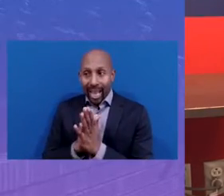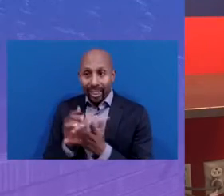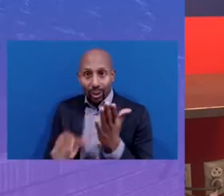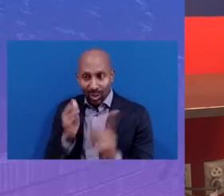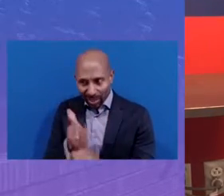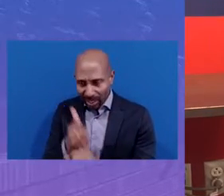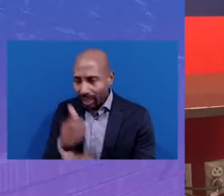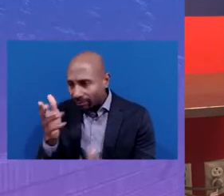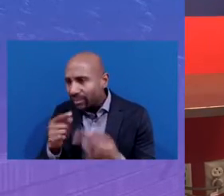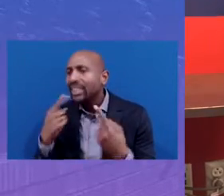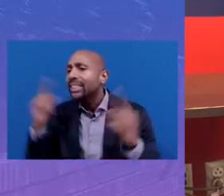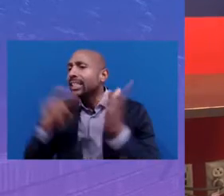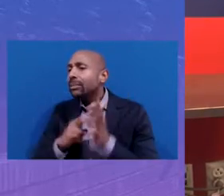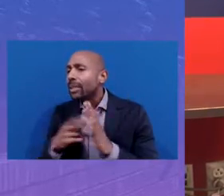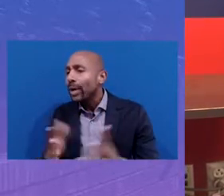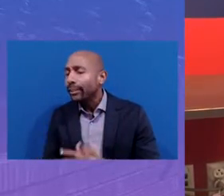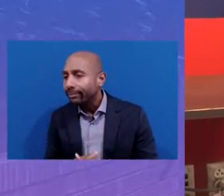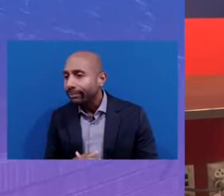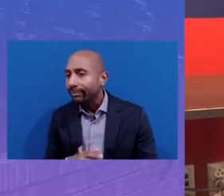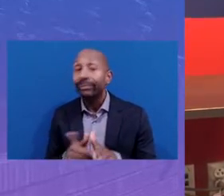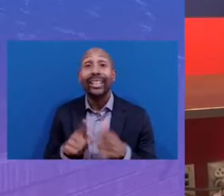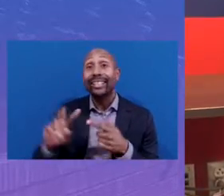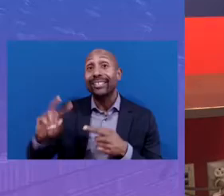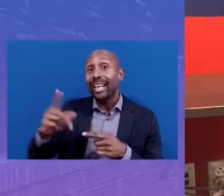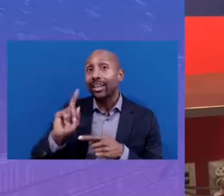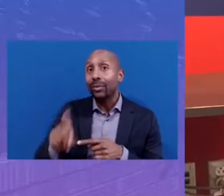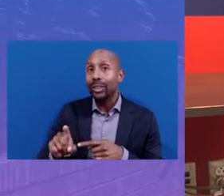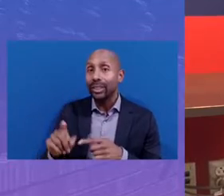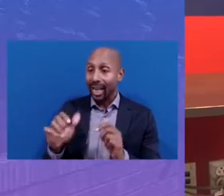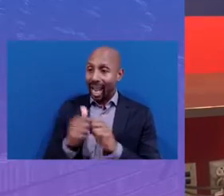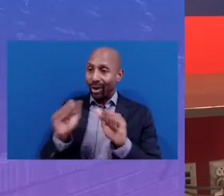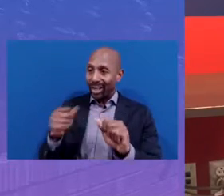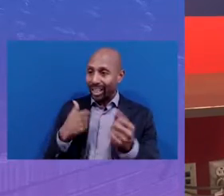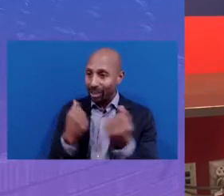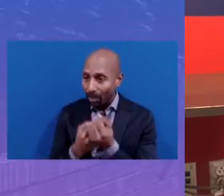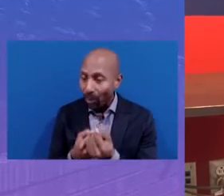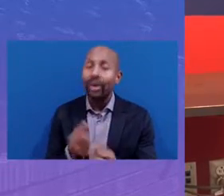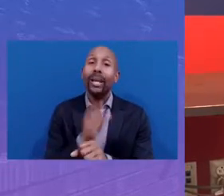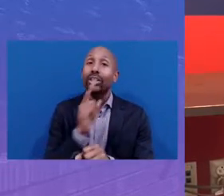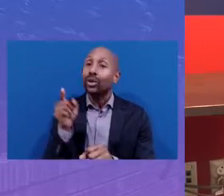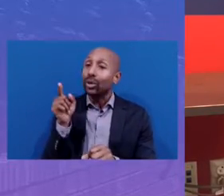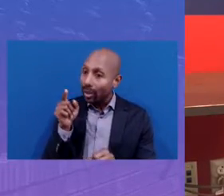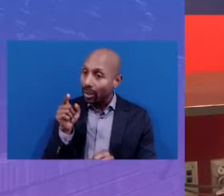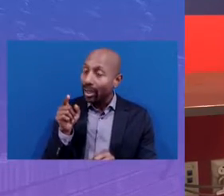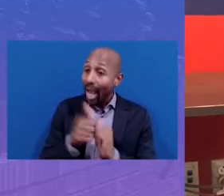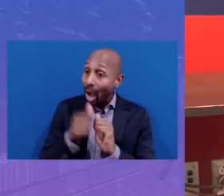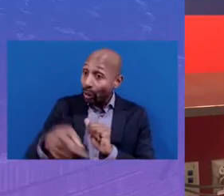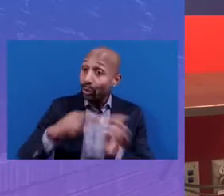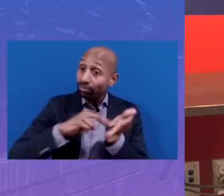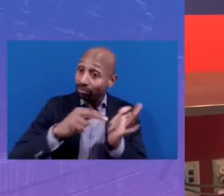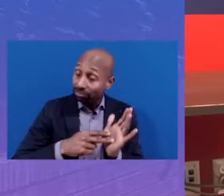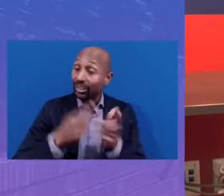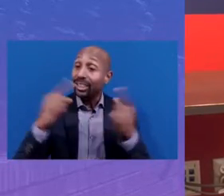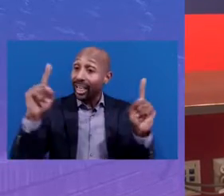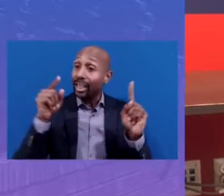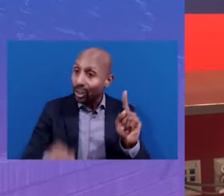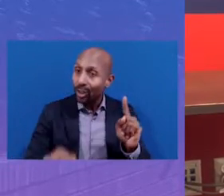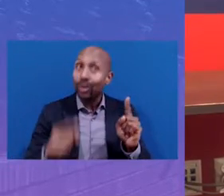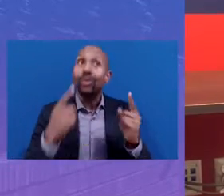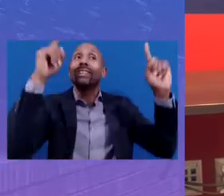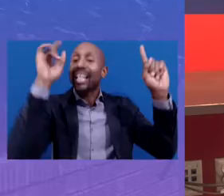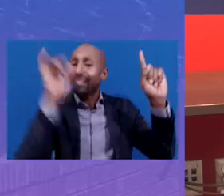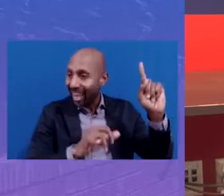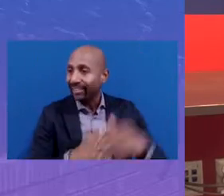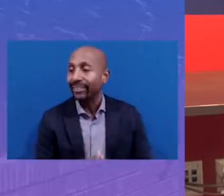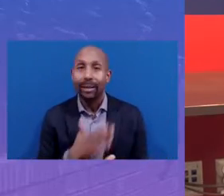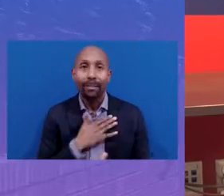from there, asking them, what can I do as a support to make sure that you are reaching the success that you want to reach? So, my job here is to